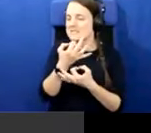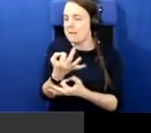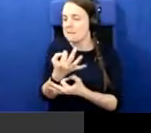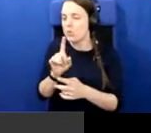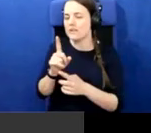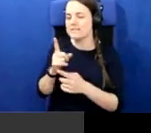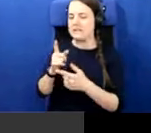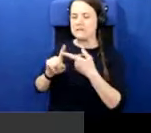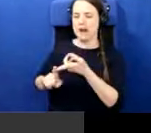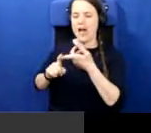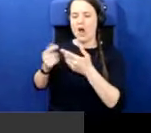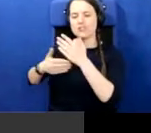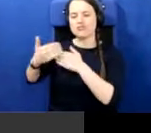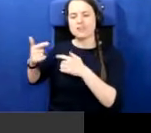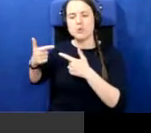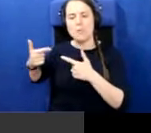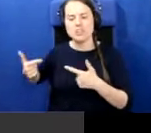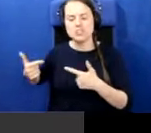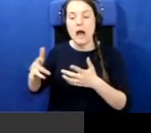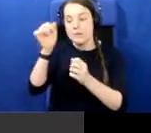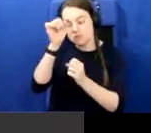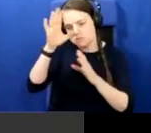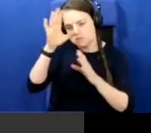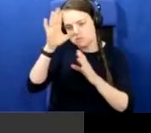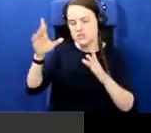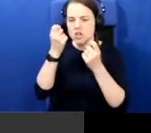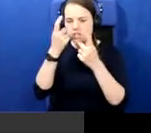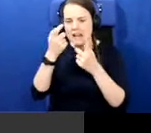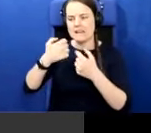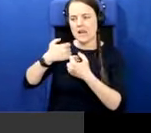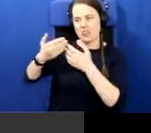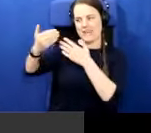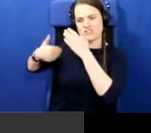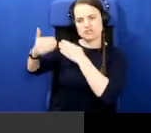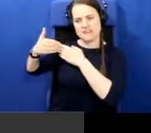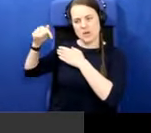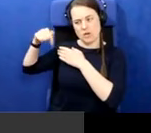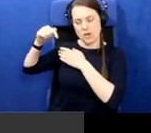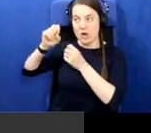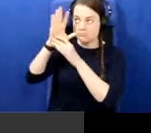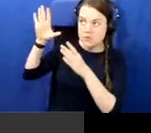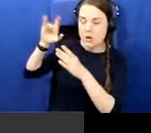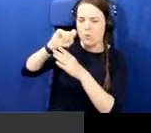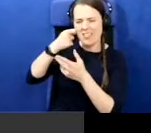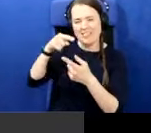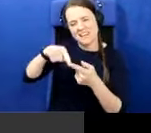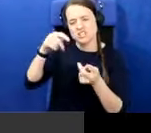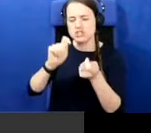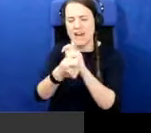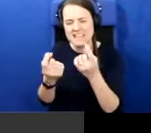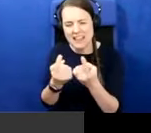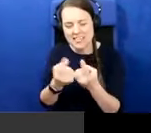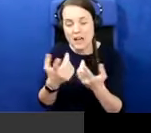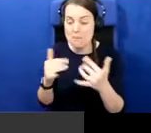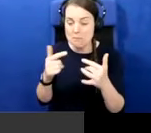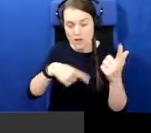You know, does knowing our history or understanding the complexities actually change anything? Is it, you know, are we in danger of too much commemoration? Commemoration?